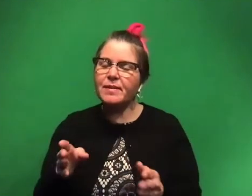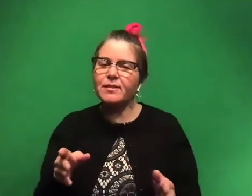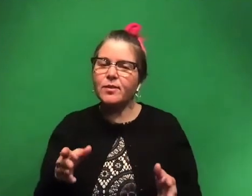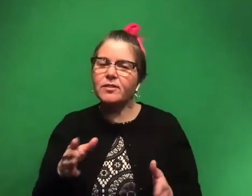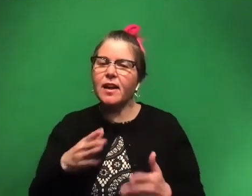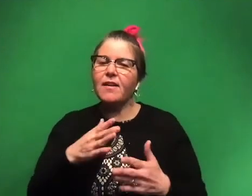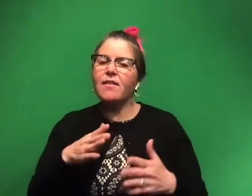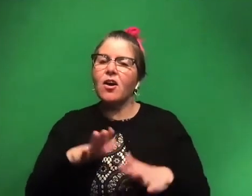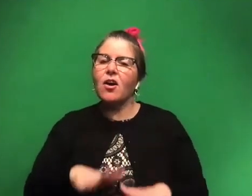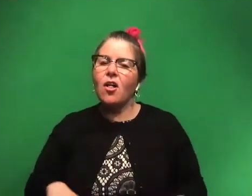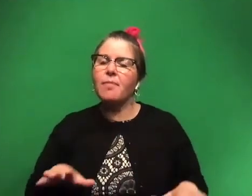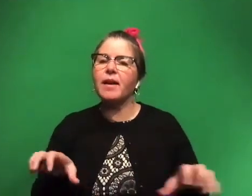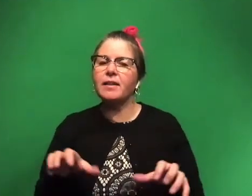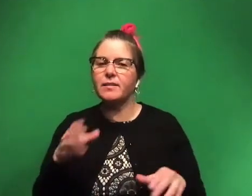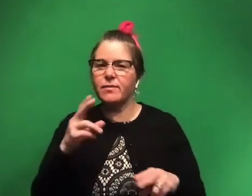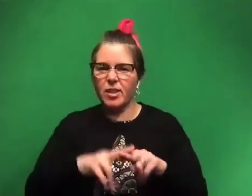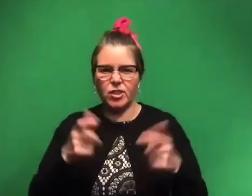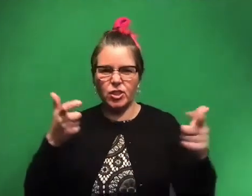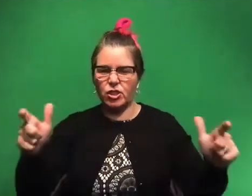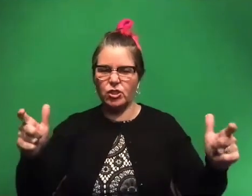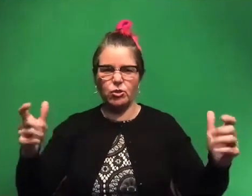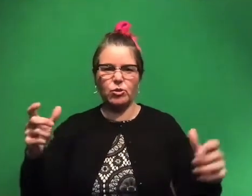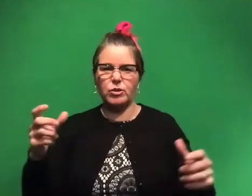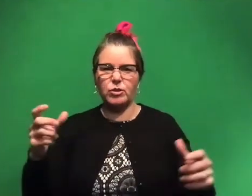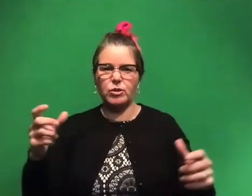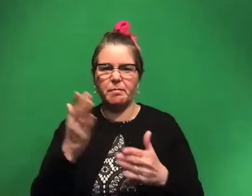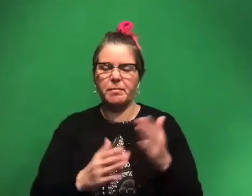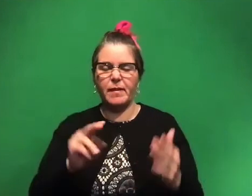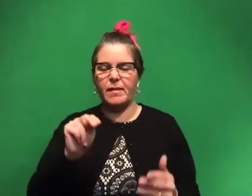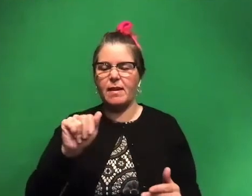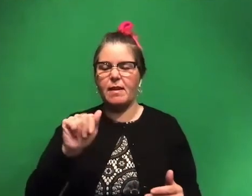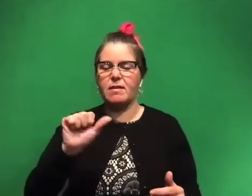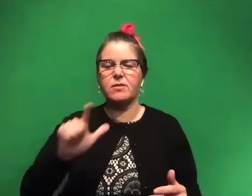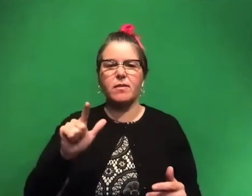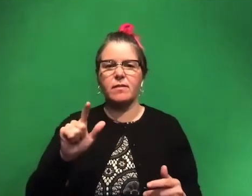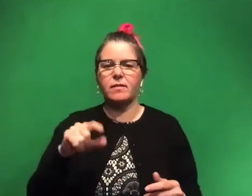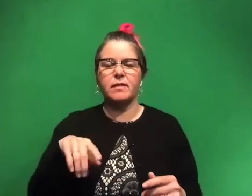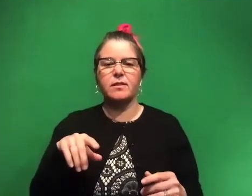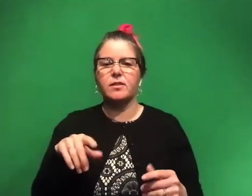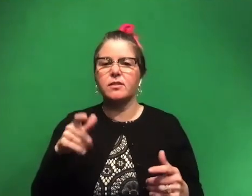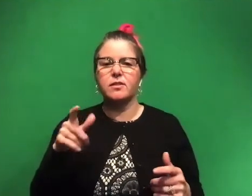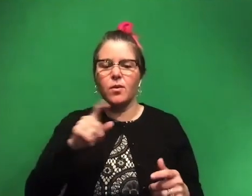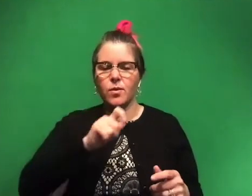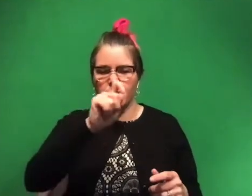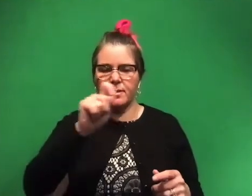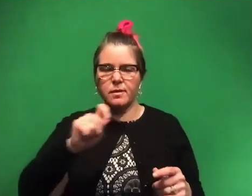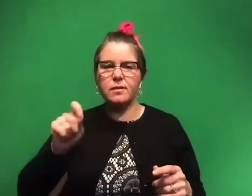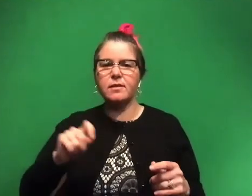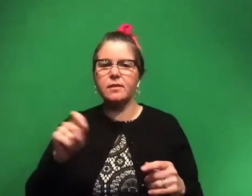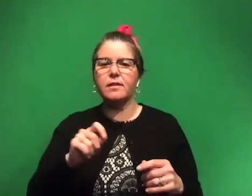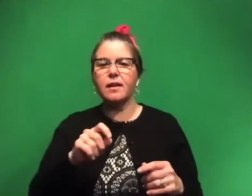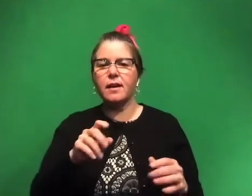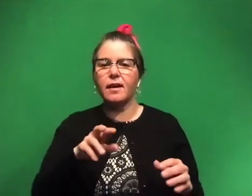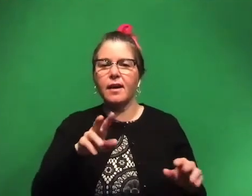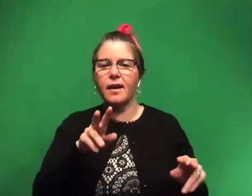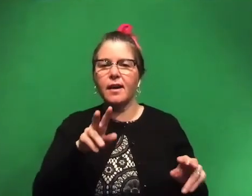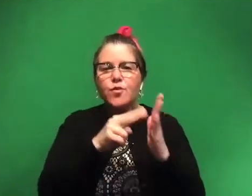favorite thing to work on. Cause it was just this huge chunk of nasal boss. It was a huge chunk of just going through and kind of reading the rock